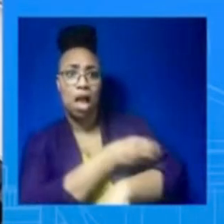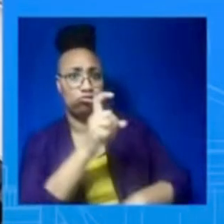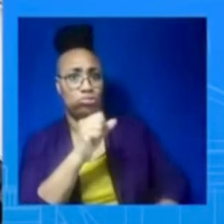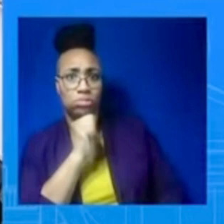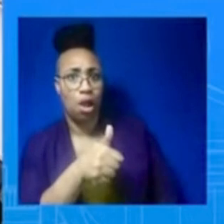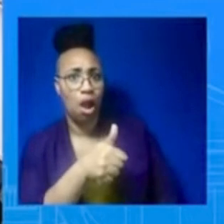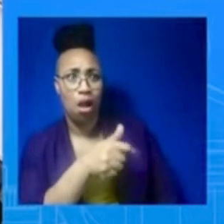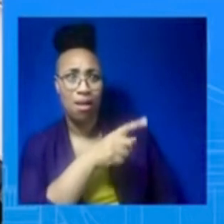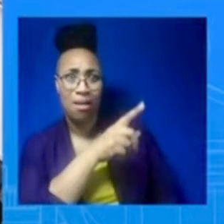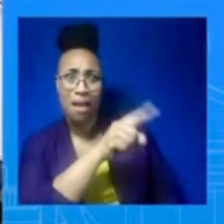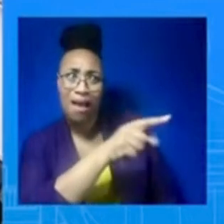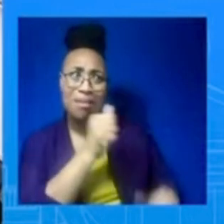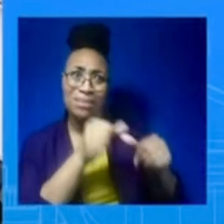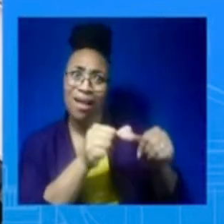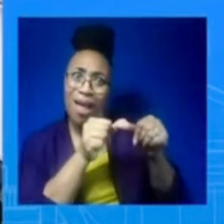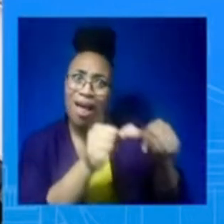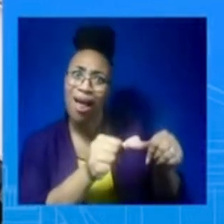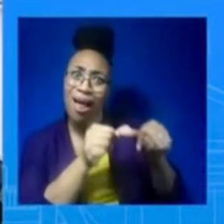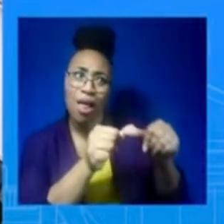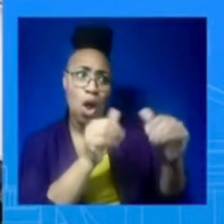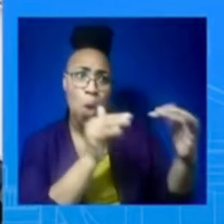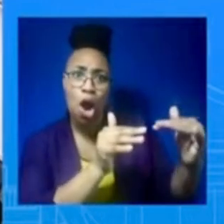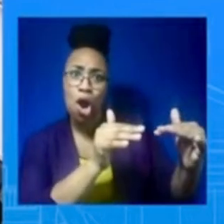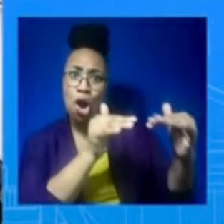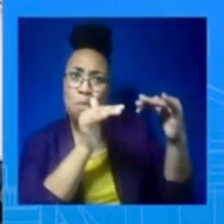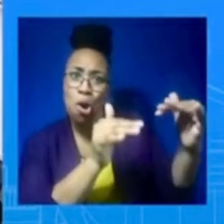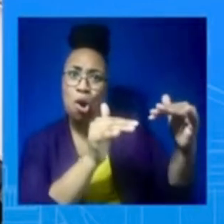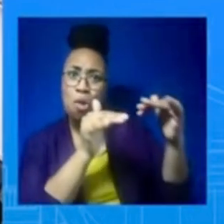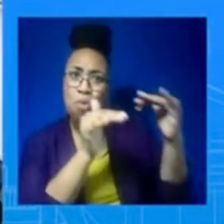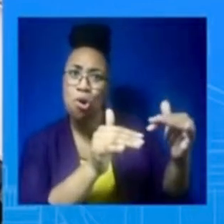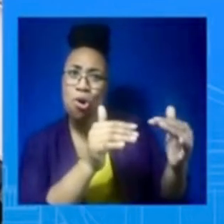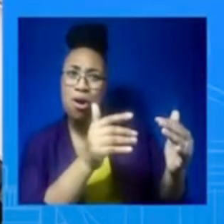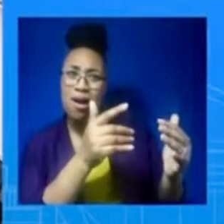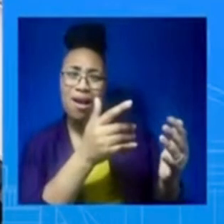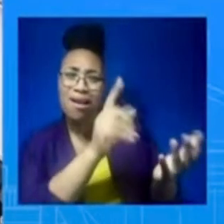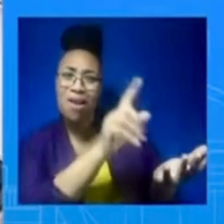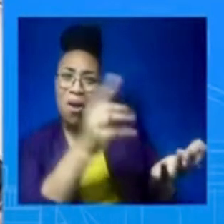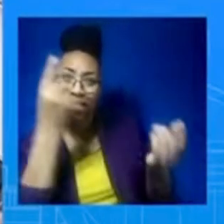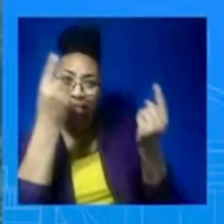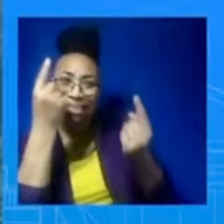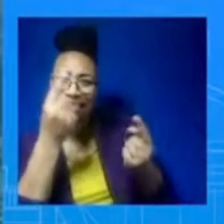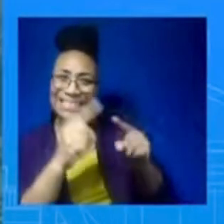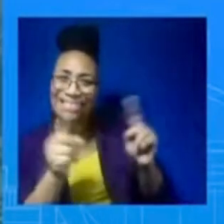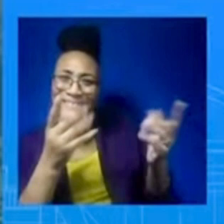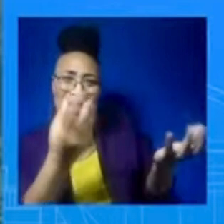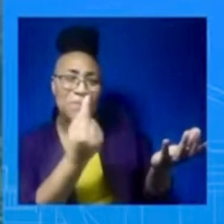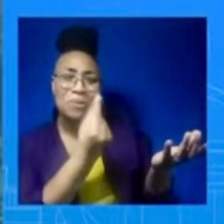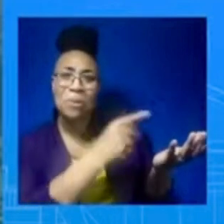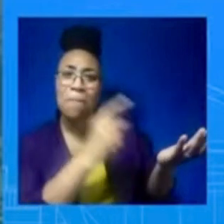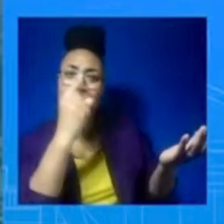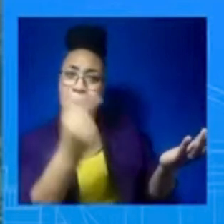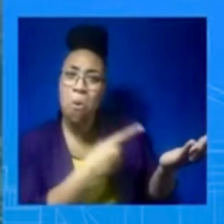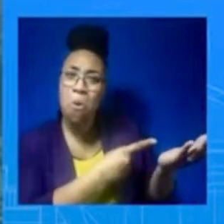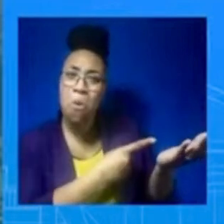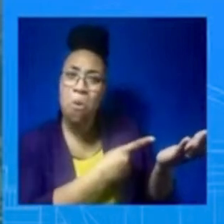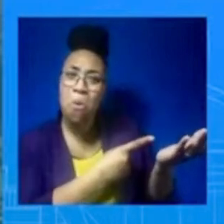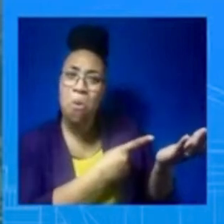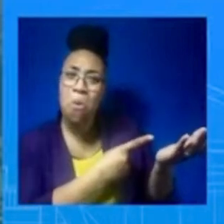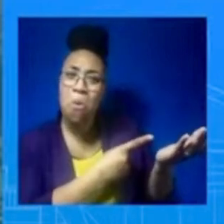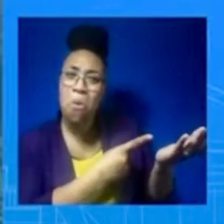think removing Vladimir Putin from power in Moscow would help bring an end to this war? There's no change in our policy with respect to